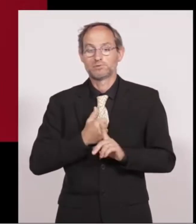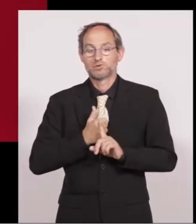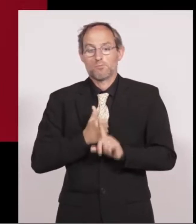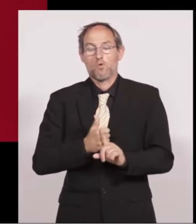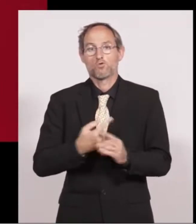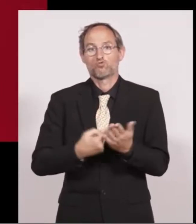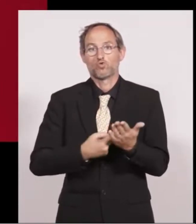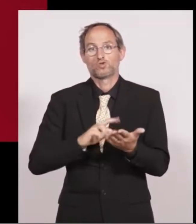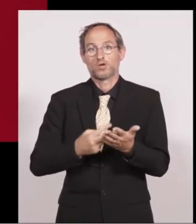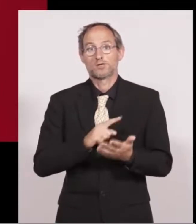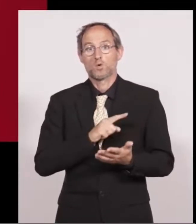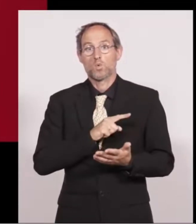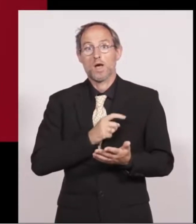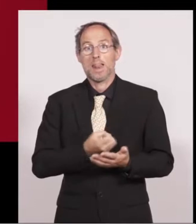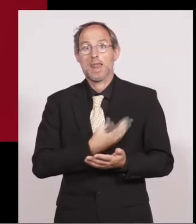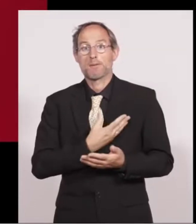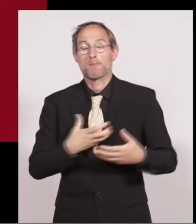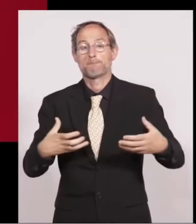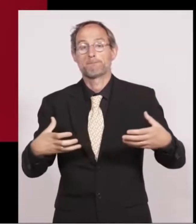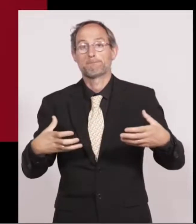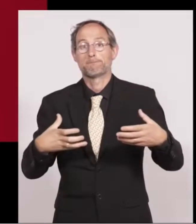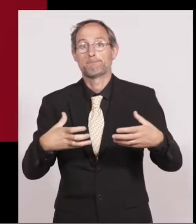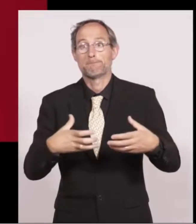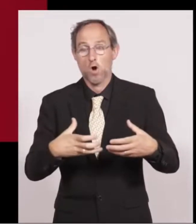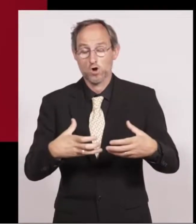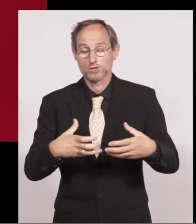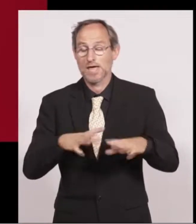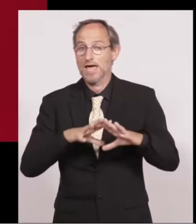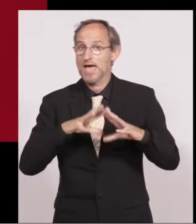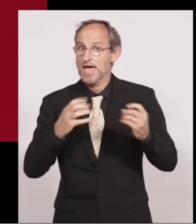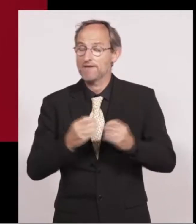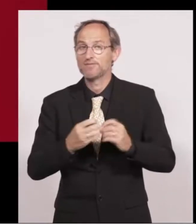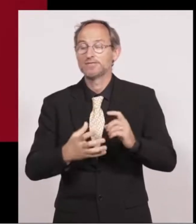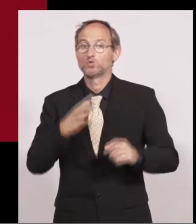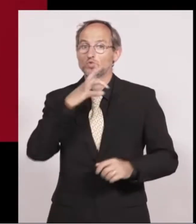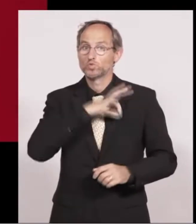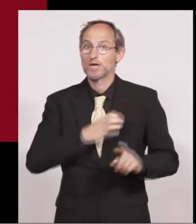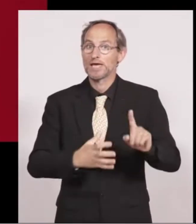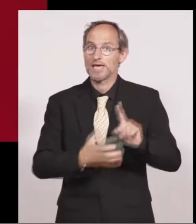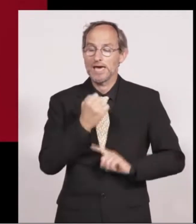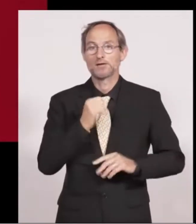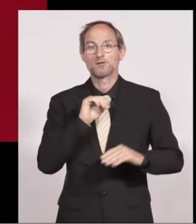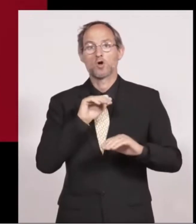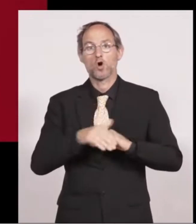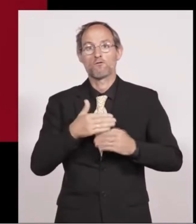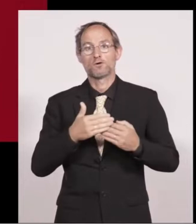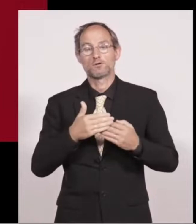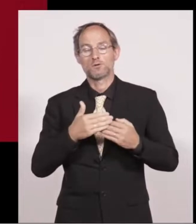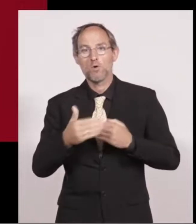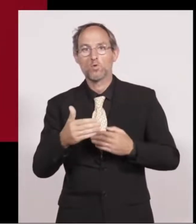this rule change because the Labour Party has everything to gain from a bit more democracy transparency